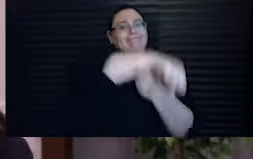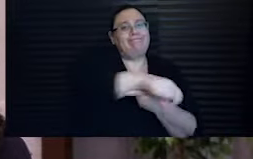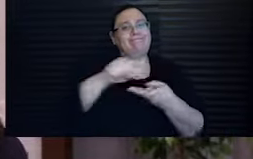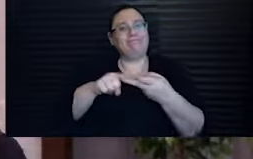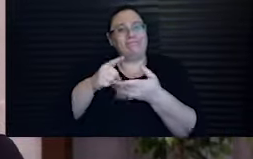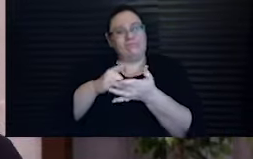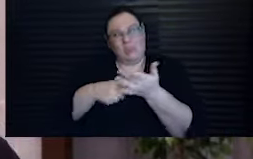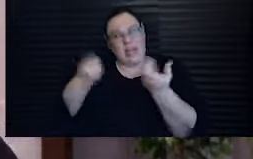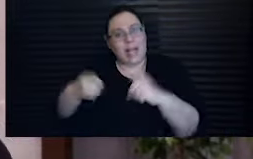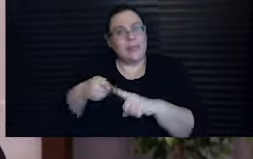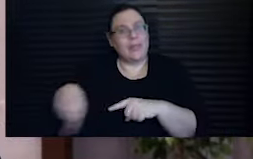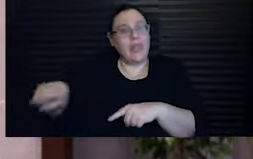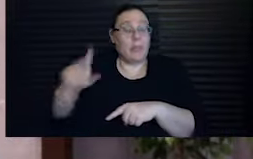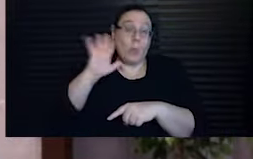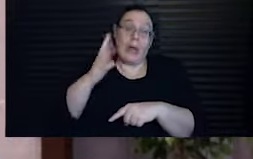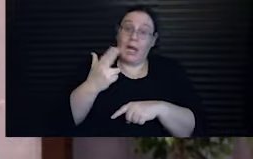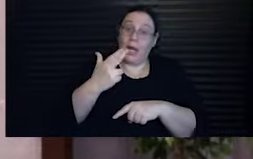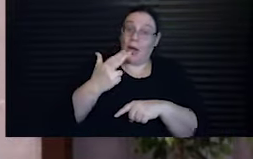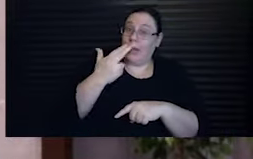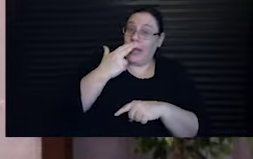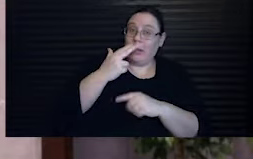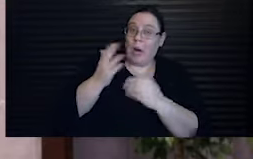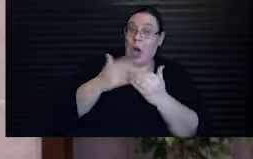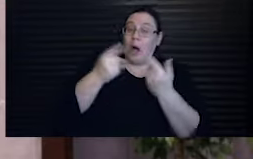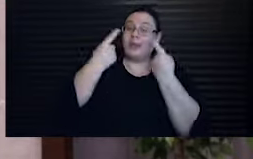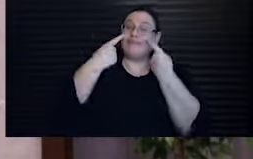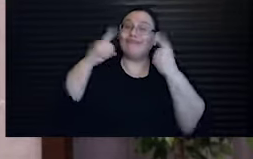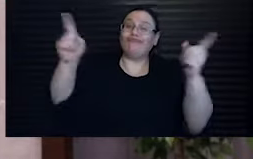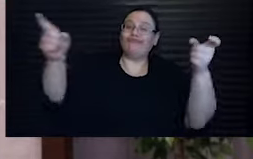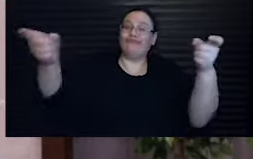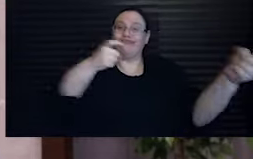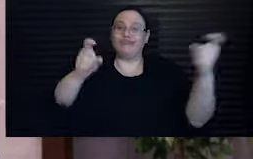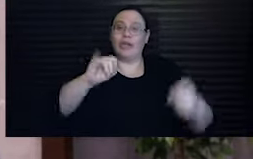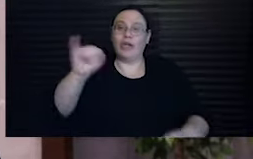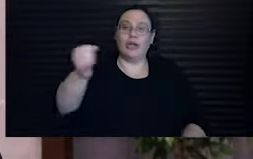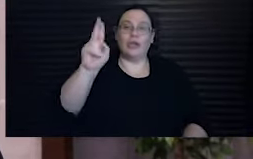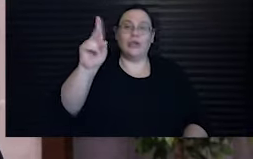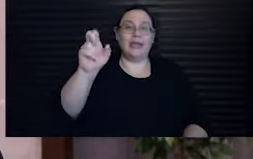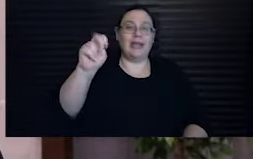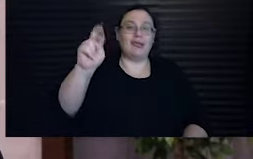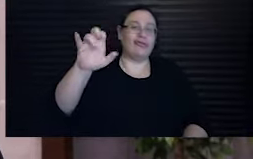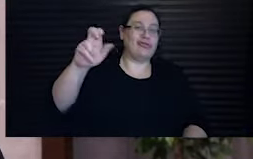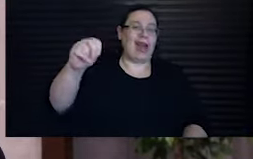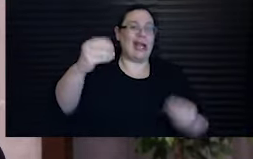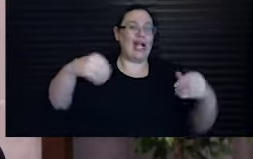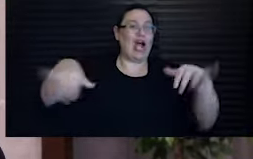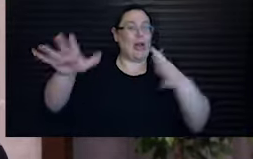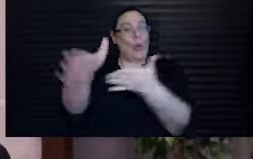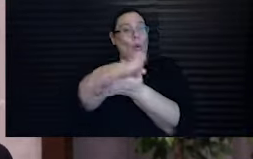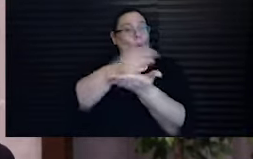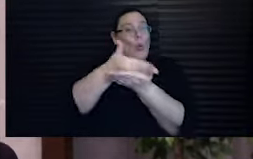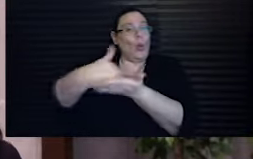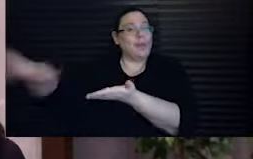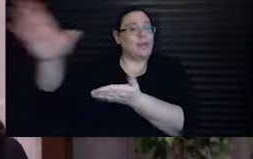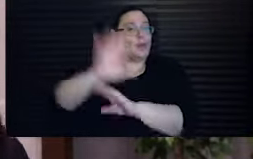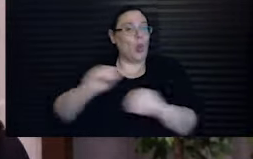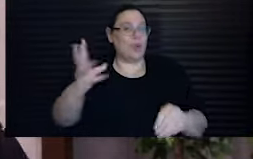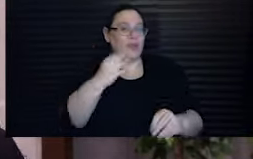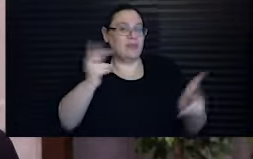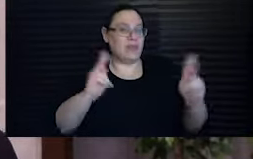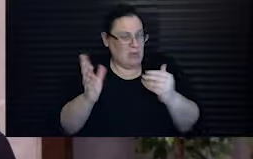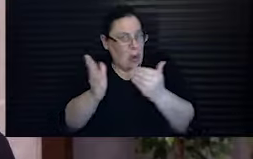We know that Hitler nearly achieved his goal of a Judenrein continent. A continent fully cleansed of its Jews.